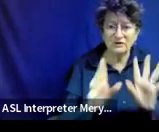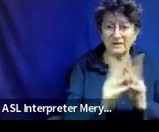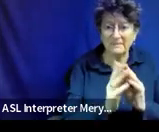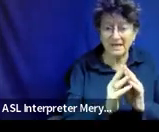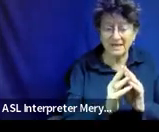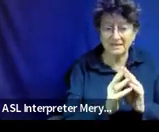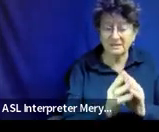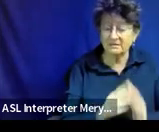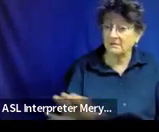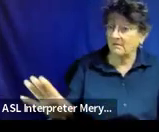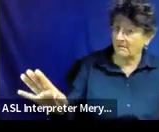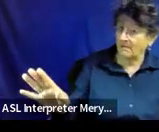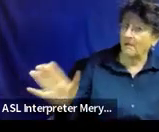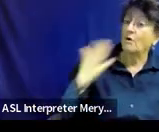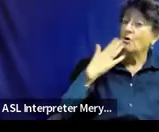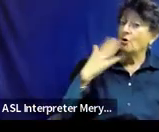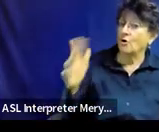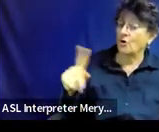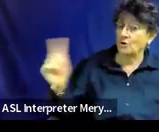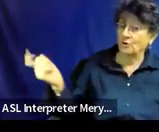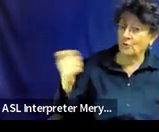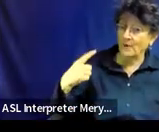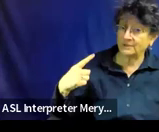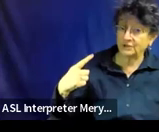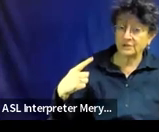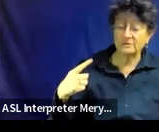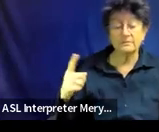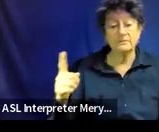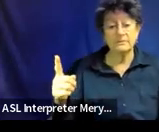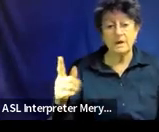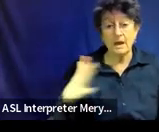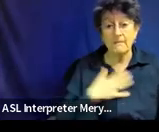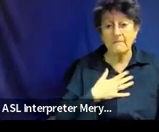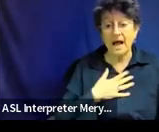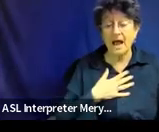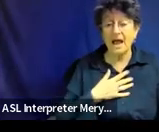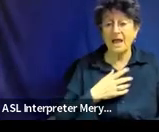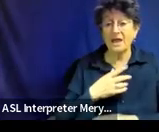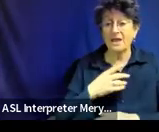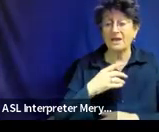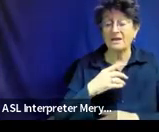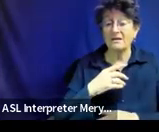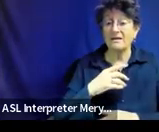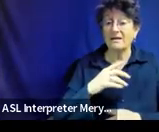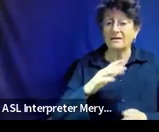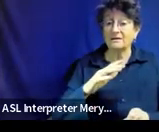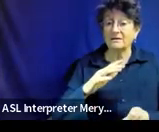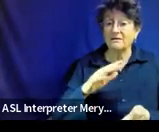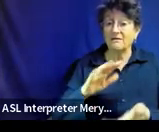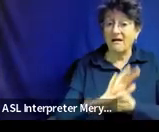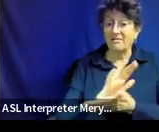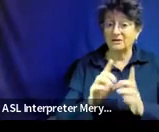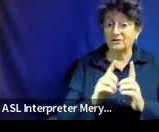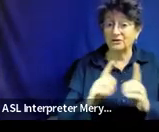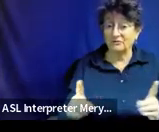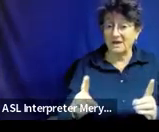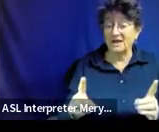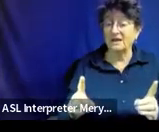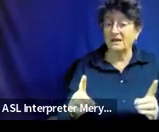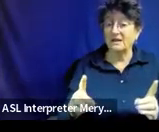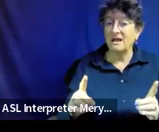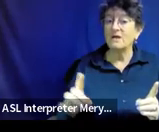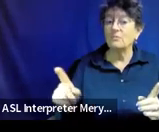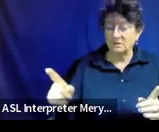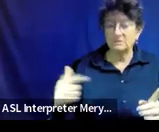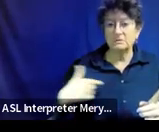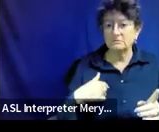That is a really good question. And my undergrad degree is in speech and language, so I came across this a lot because I